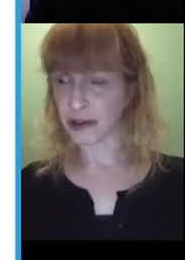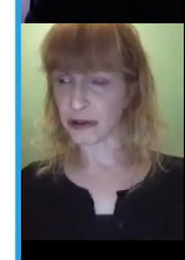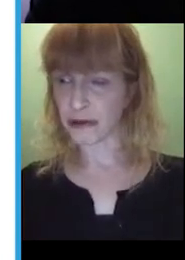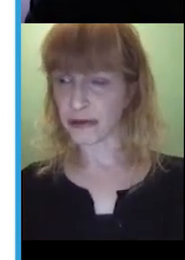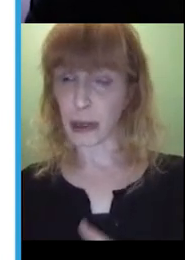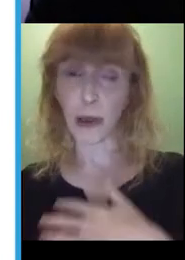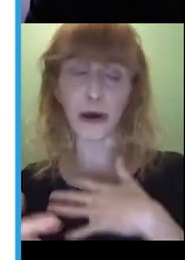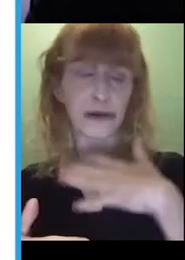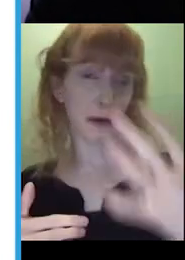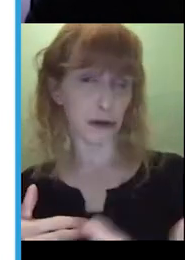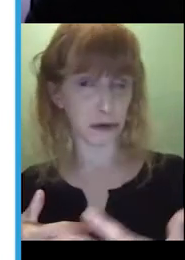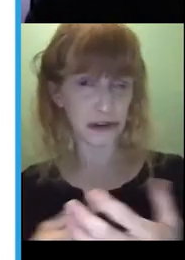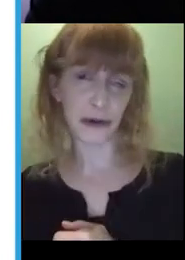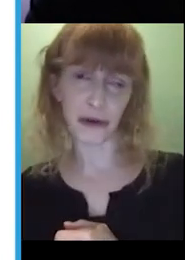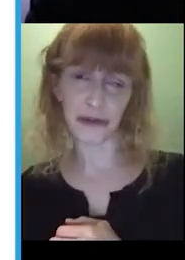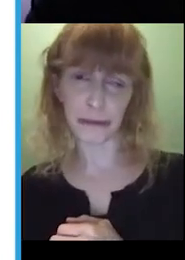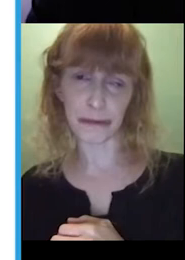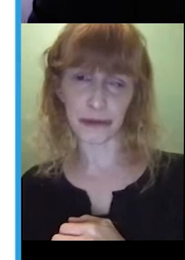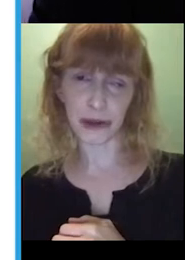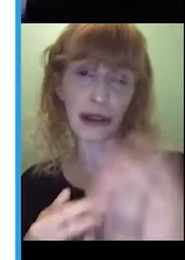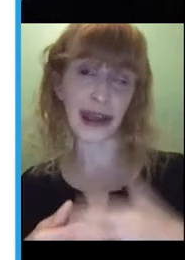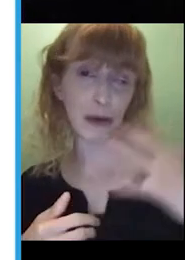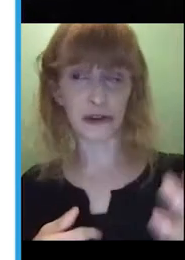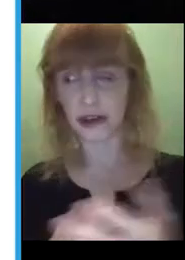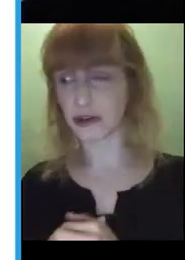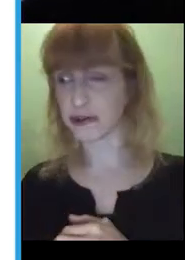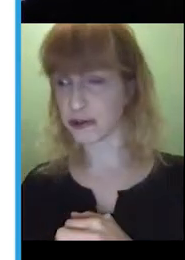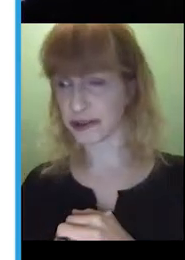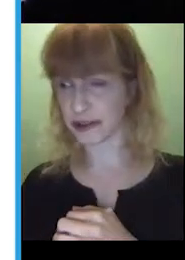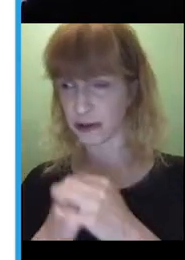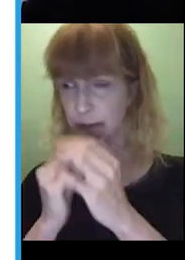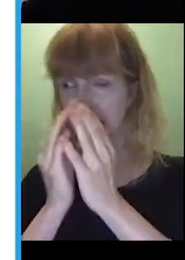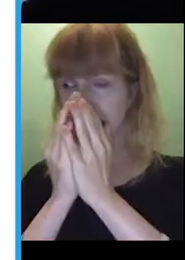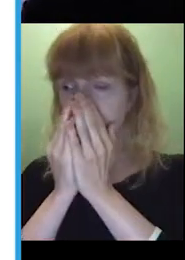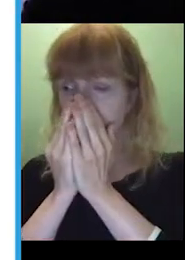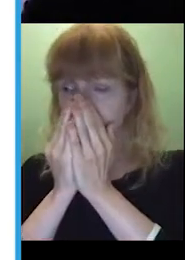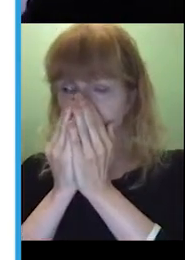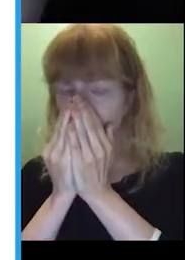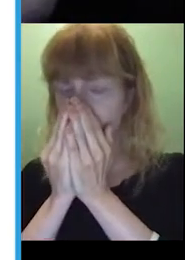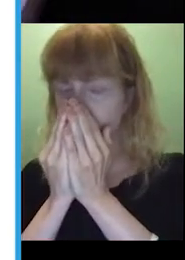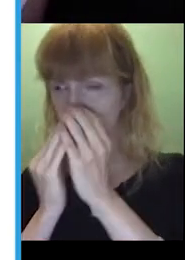child a lot of models of the language that you're introducing to them.